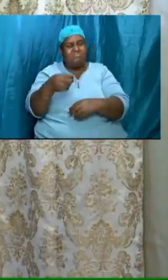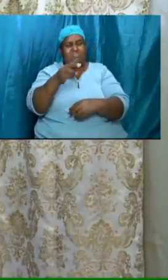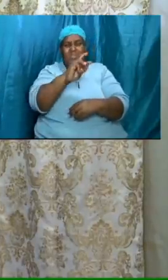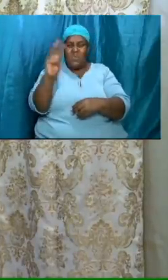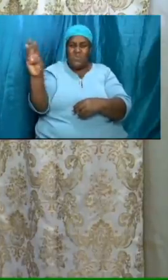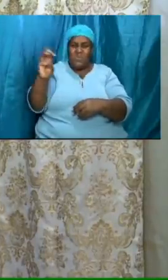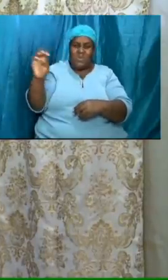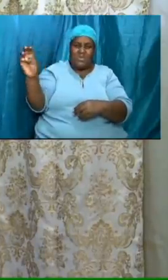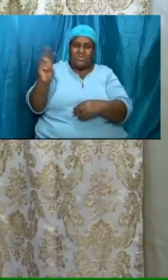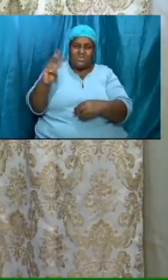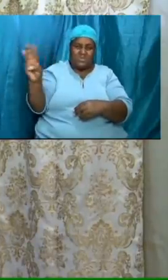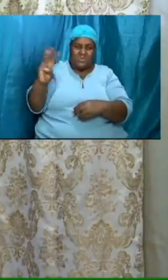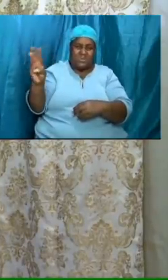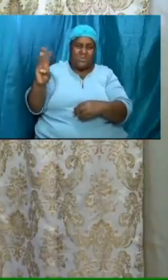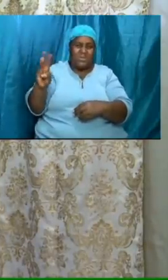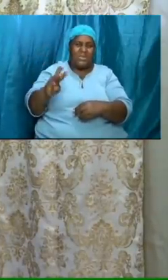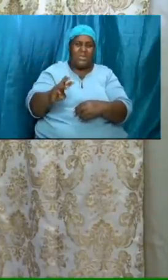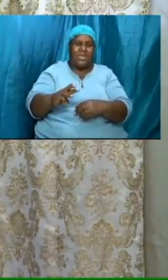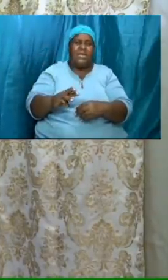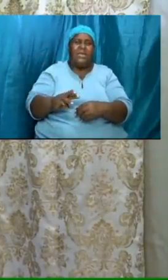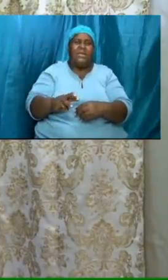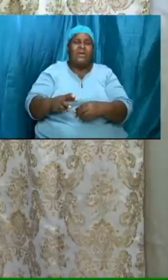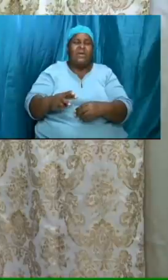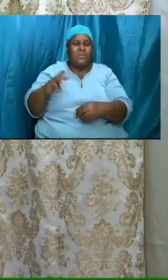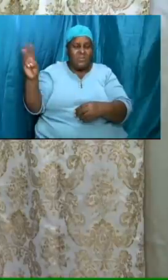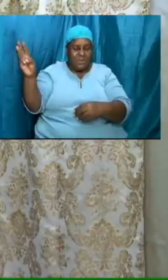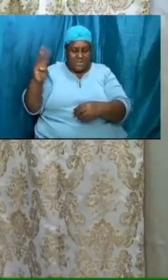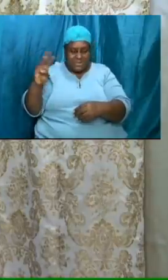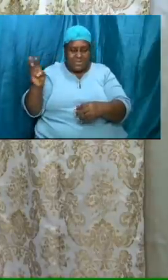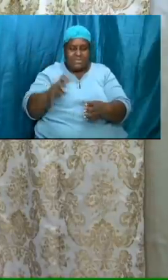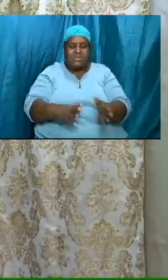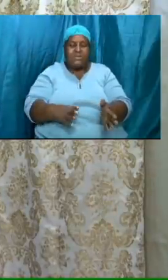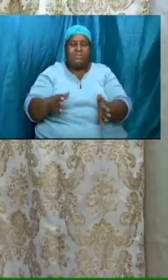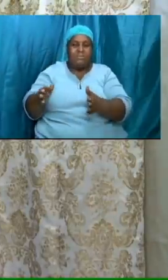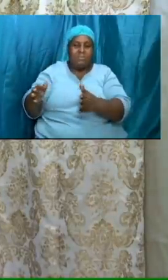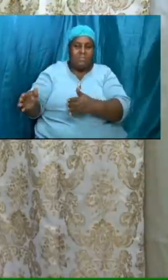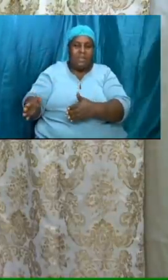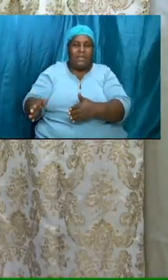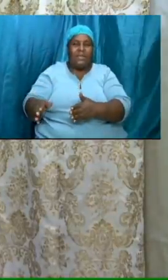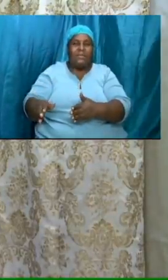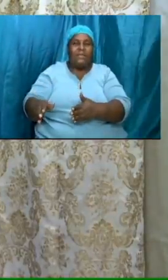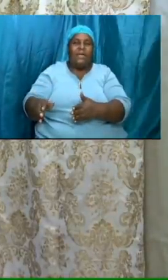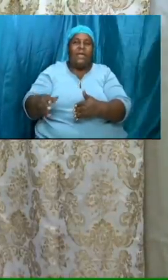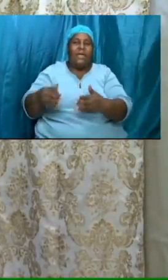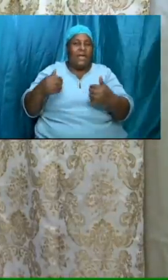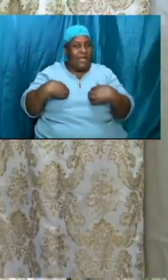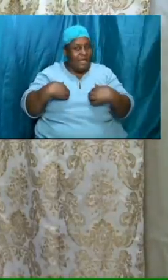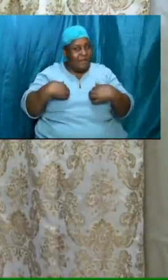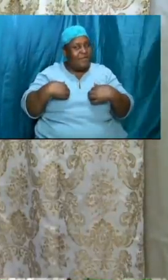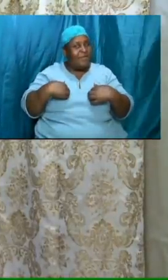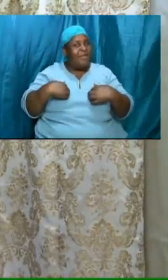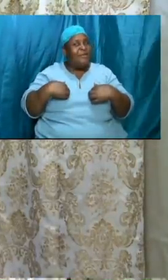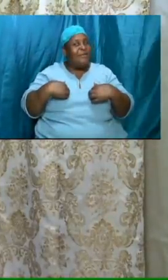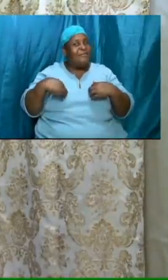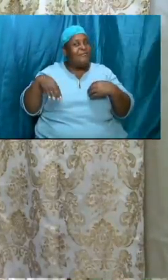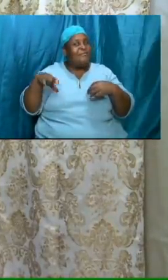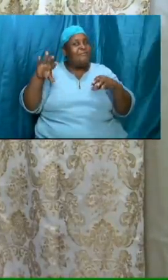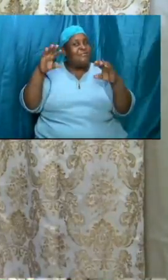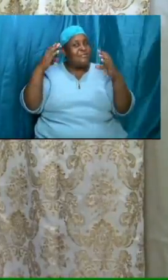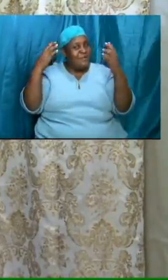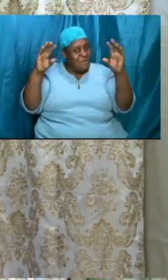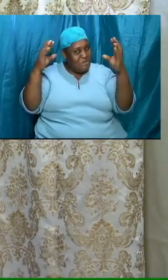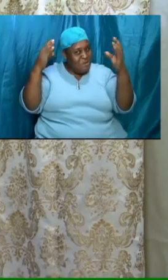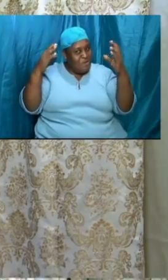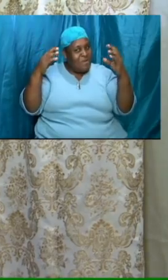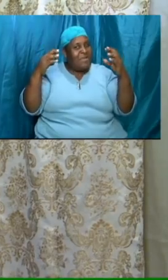yes and we have the ceremony we make the vows and when the vows are through we